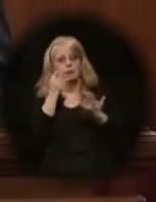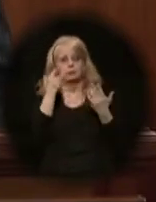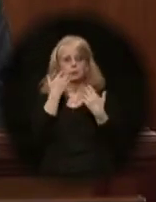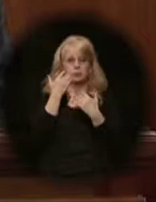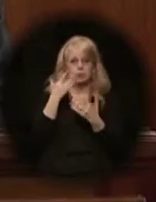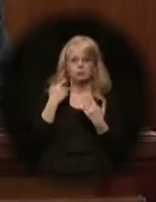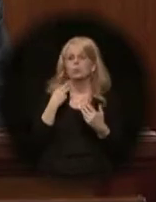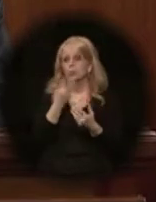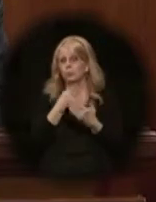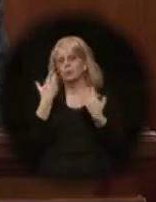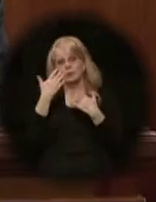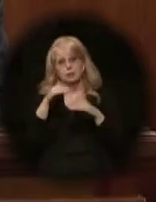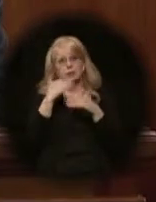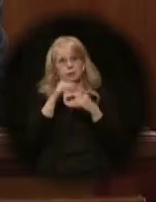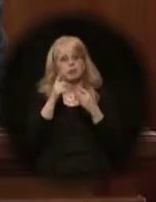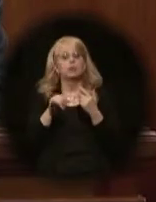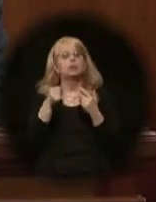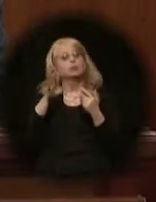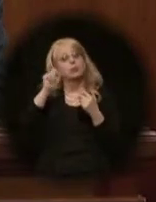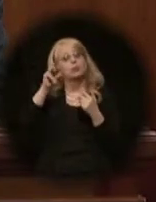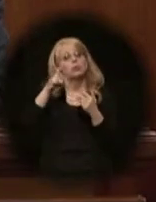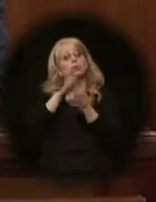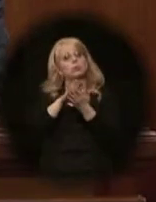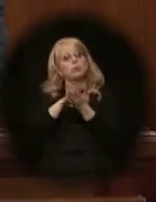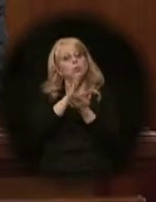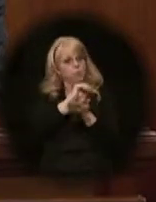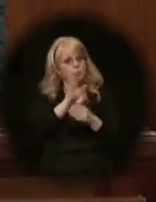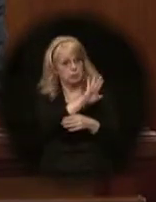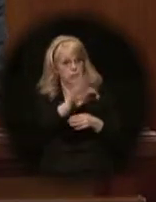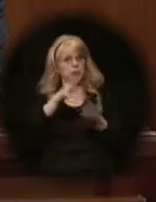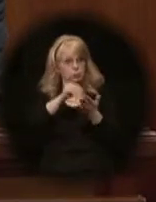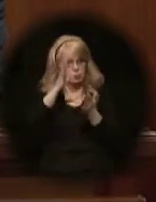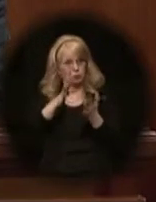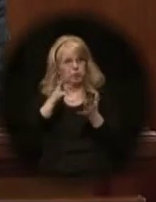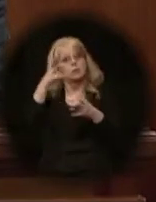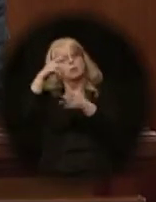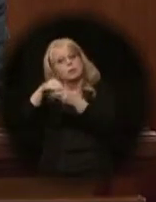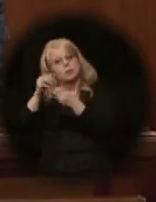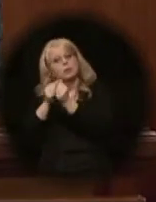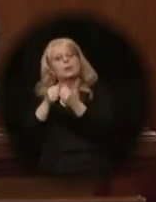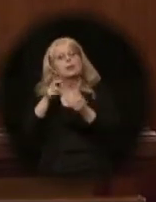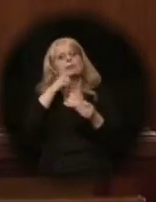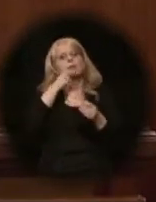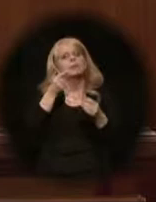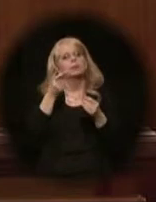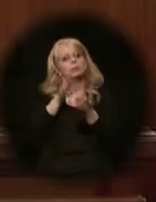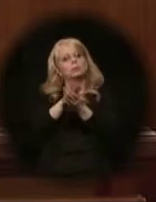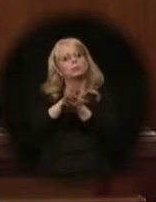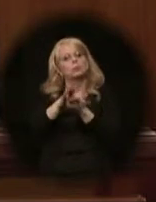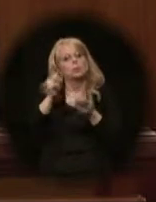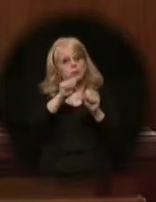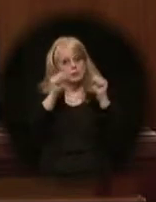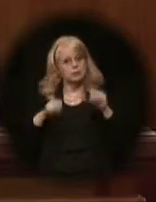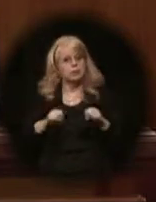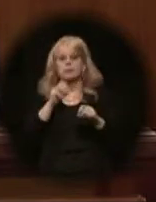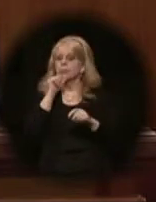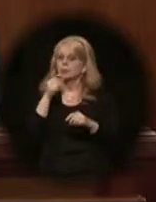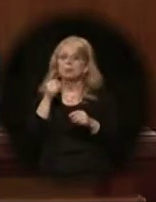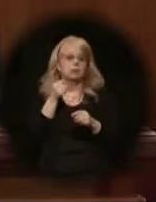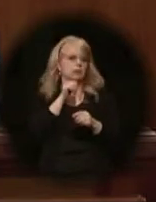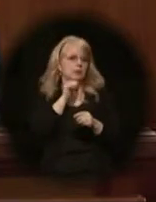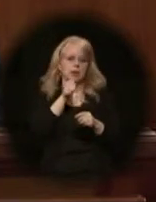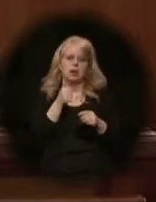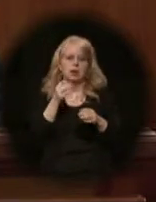Charter schools and their students are part of the public school system but don't get equal treatment under the law